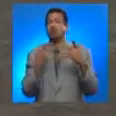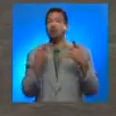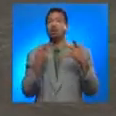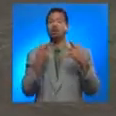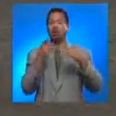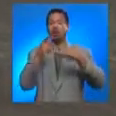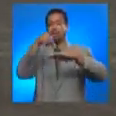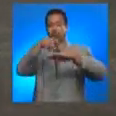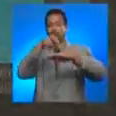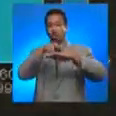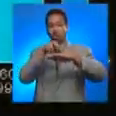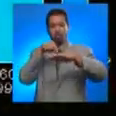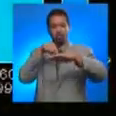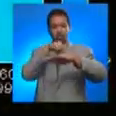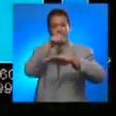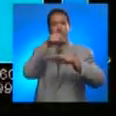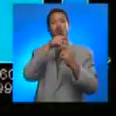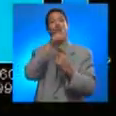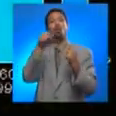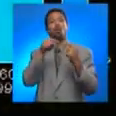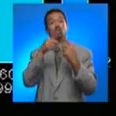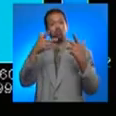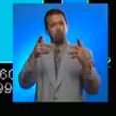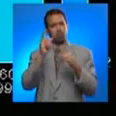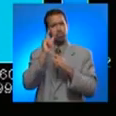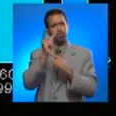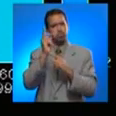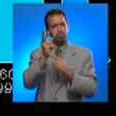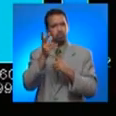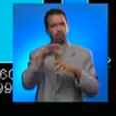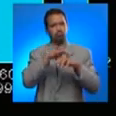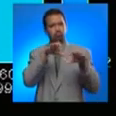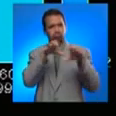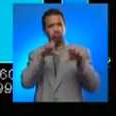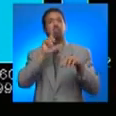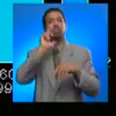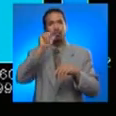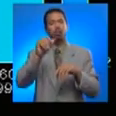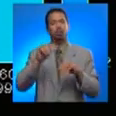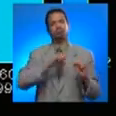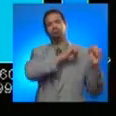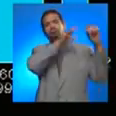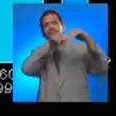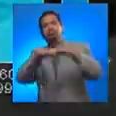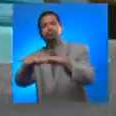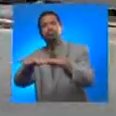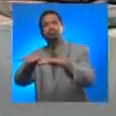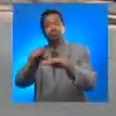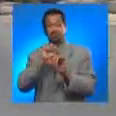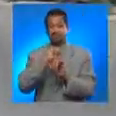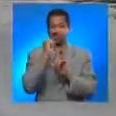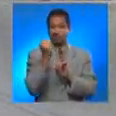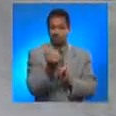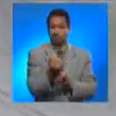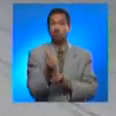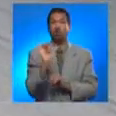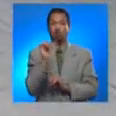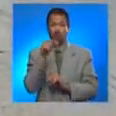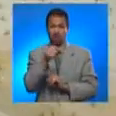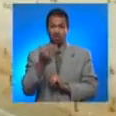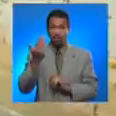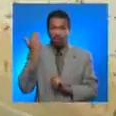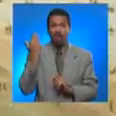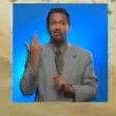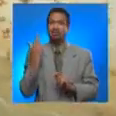within minutes of the strong ground shaking. This kind of situation would leave little time to issue a warning.